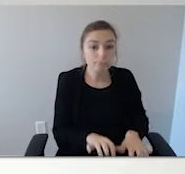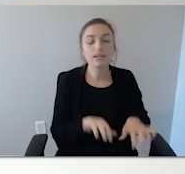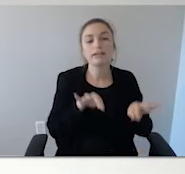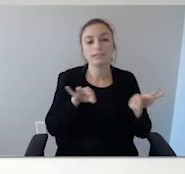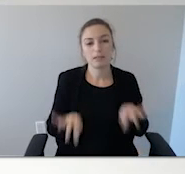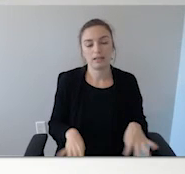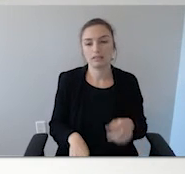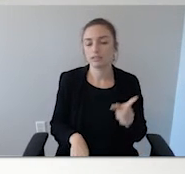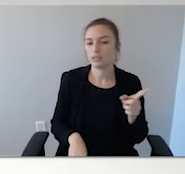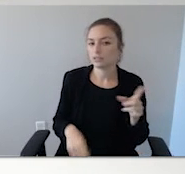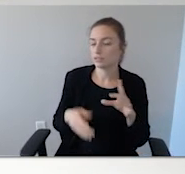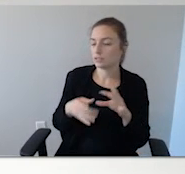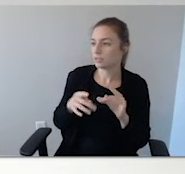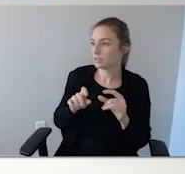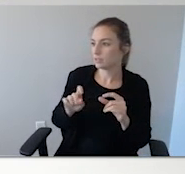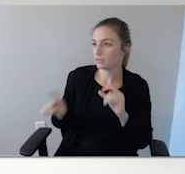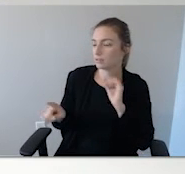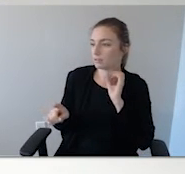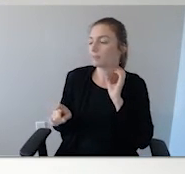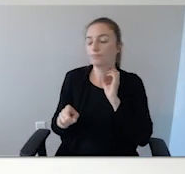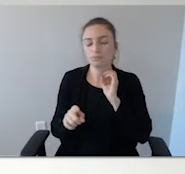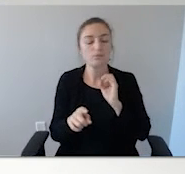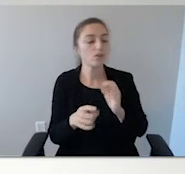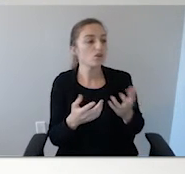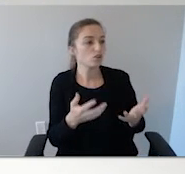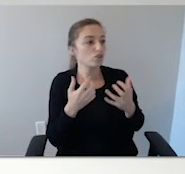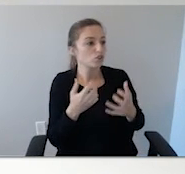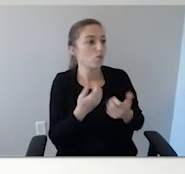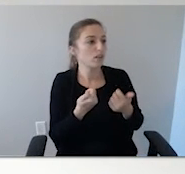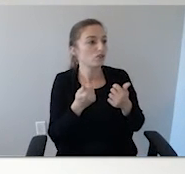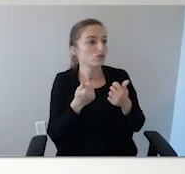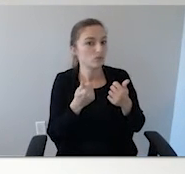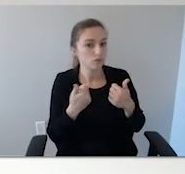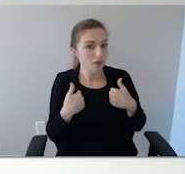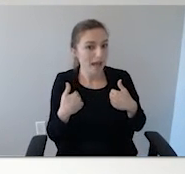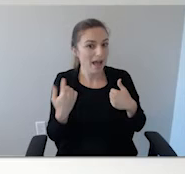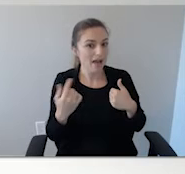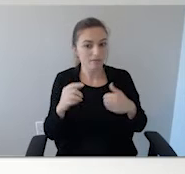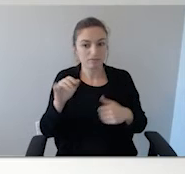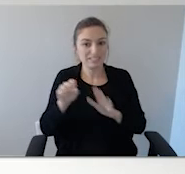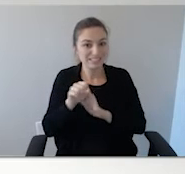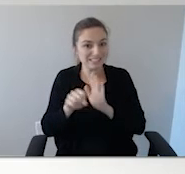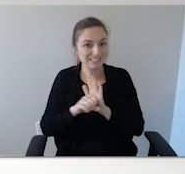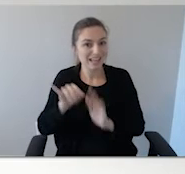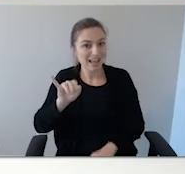it down to the You still want to have something to scan into the system. So, the officers, yes.